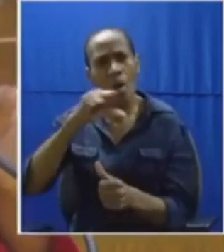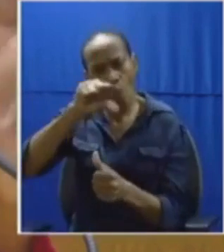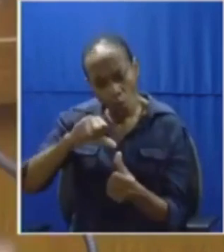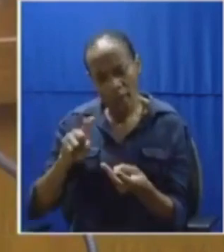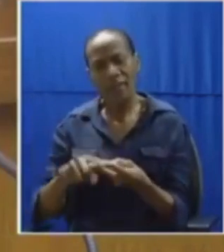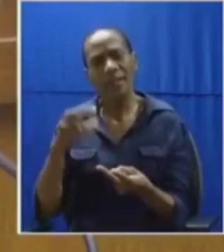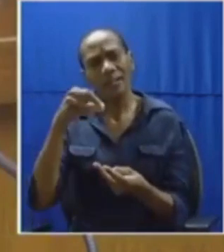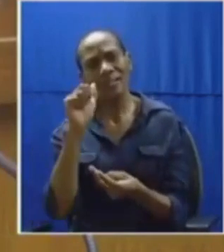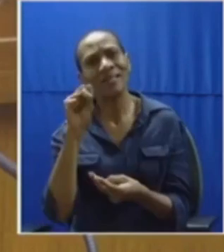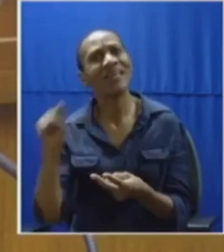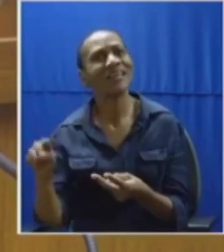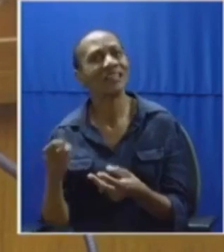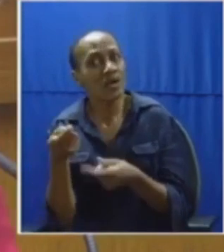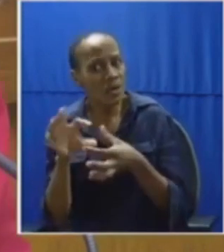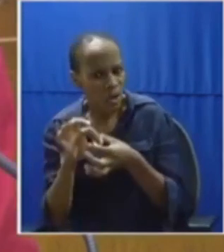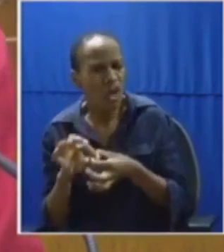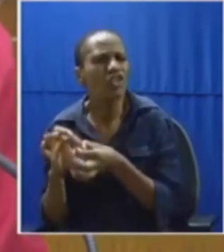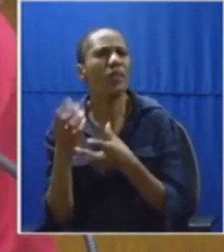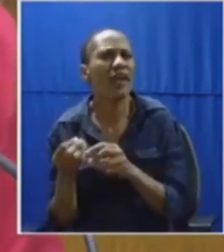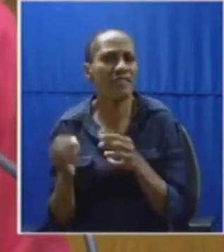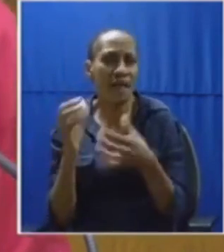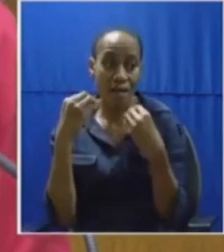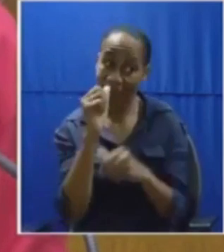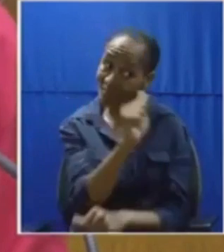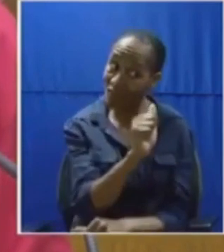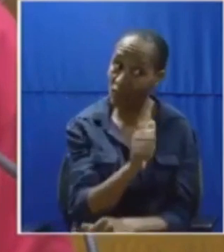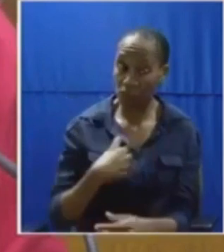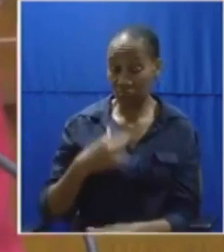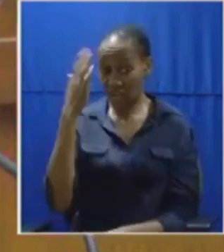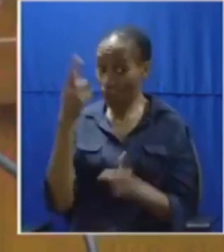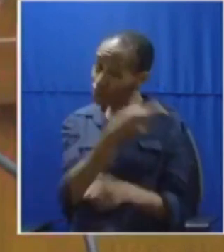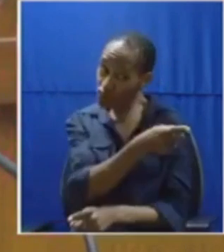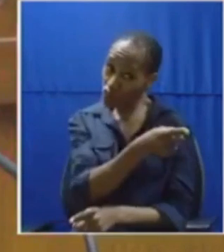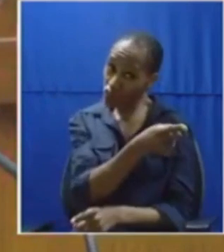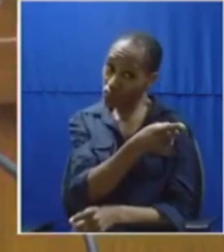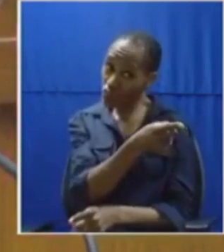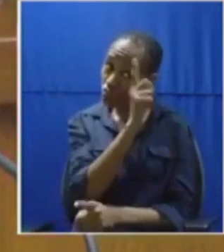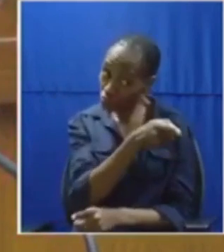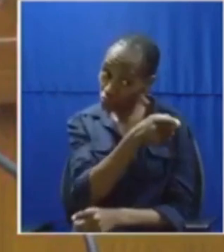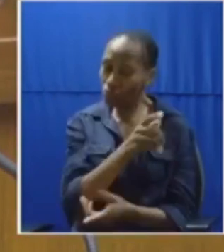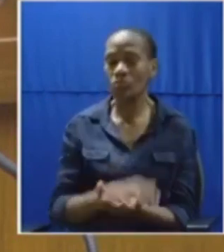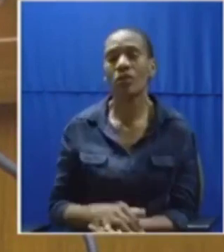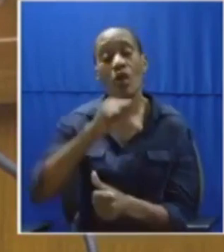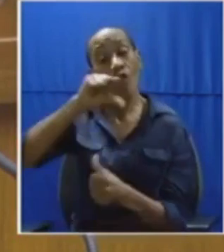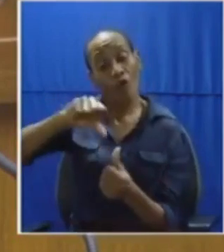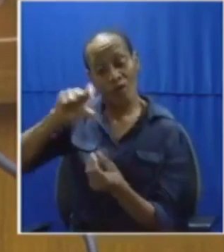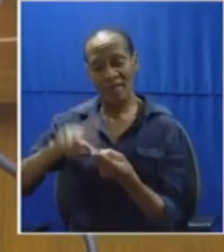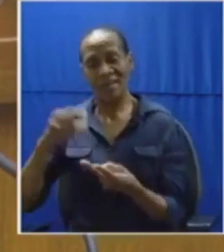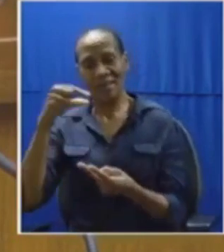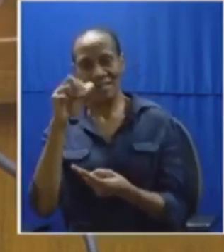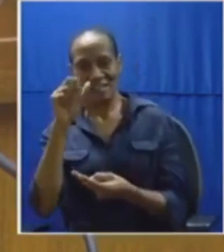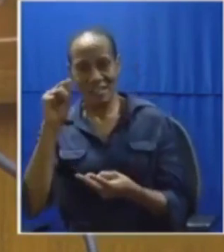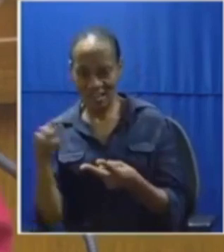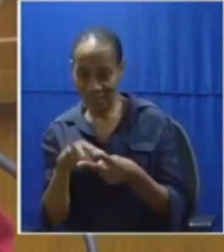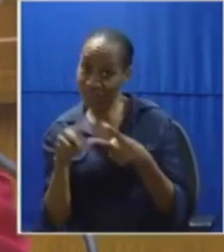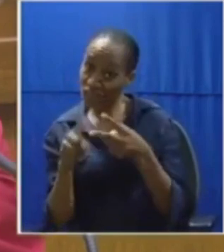or indirect relationship with your companies. Knowing you, you, this oil and gas must be